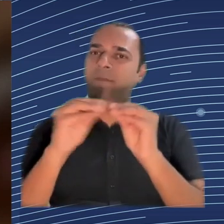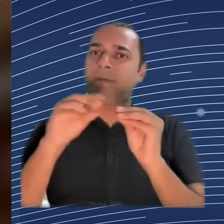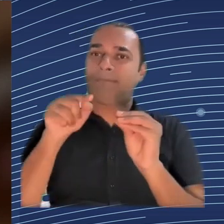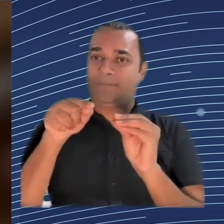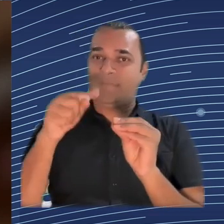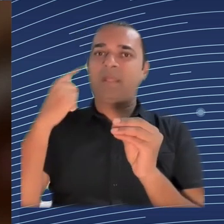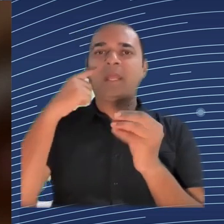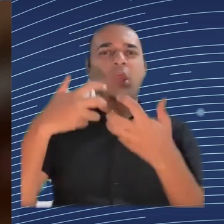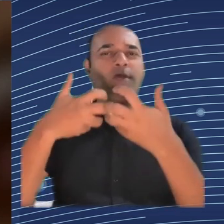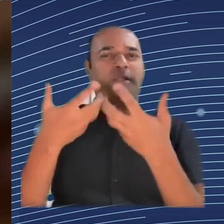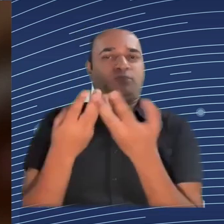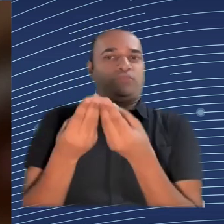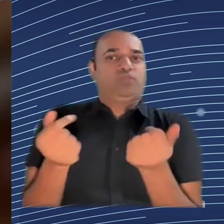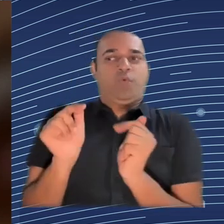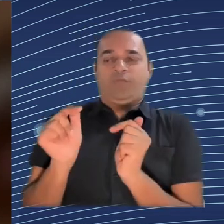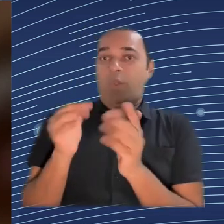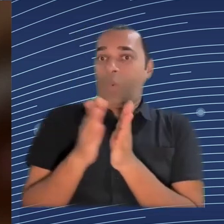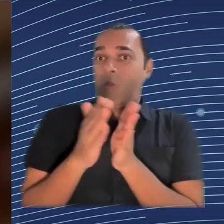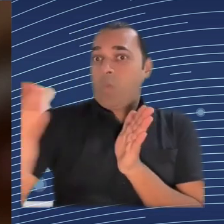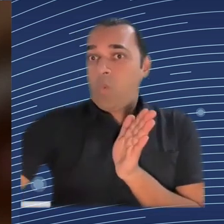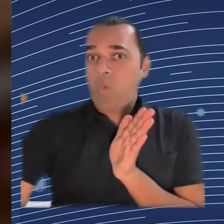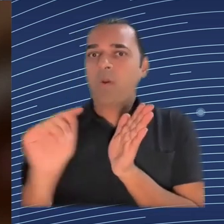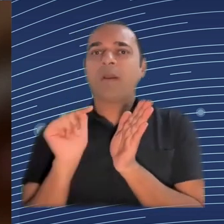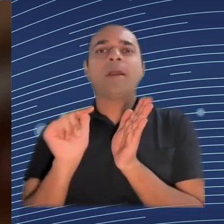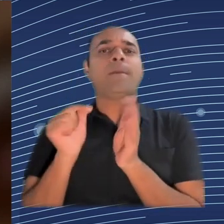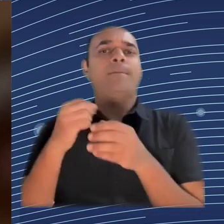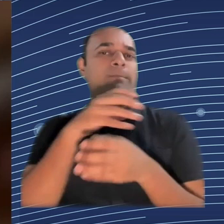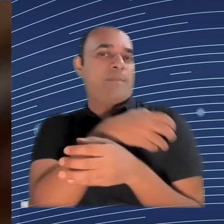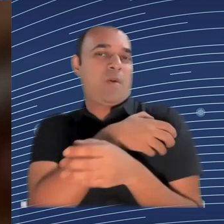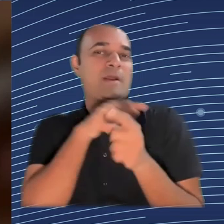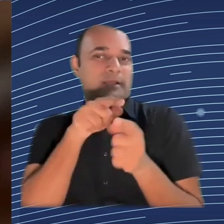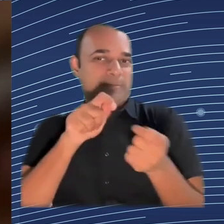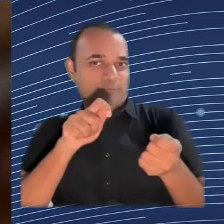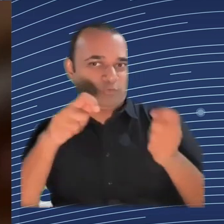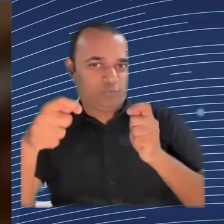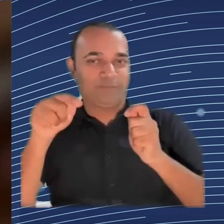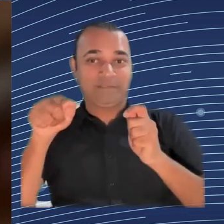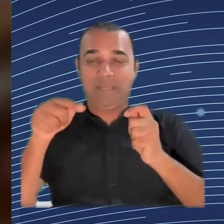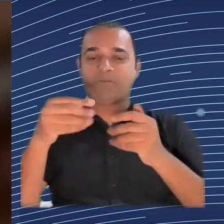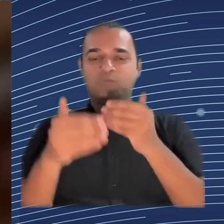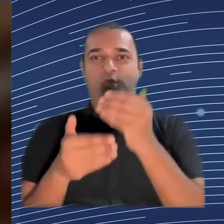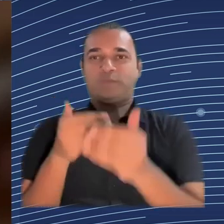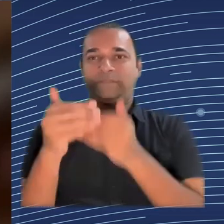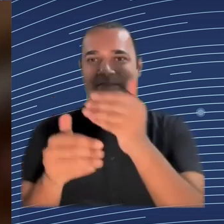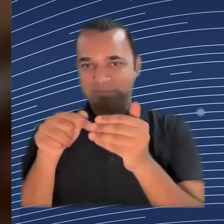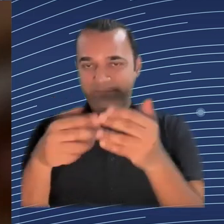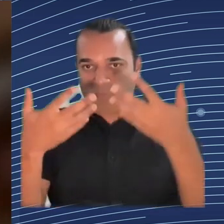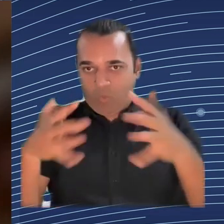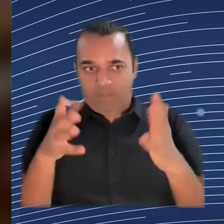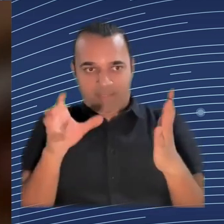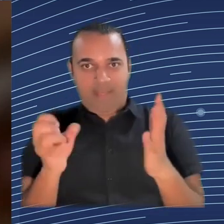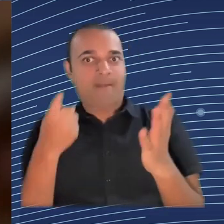knowledge just weakens worker interests and undermines also long established organizational structures of worker representation,